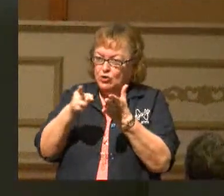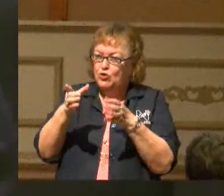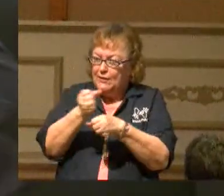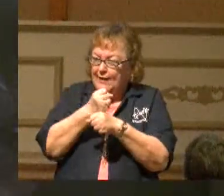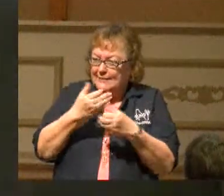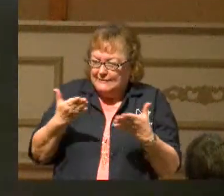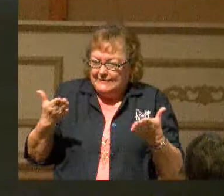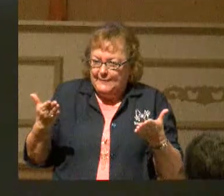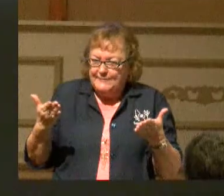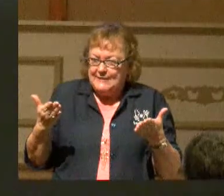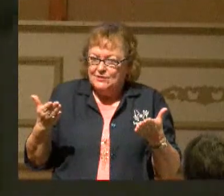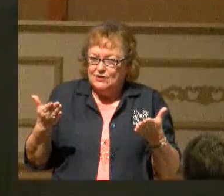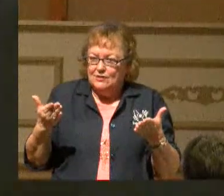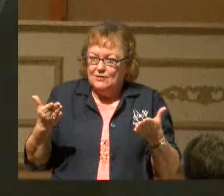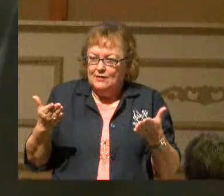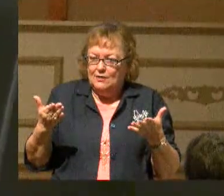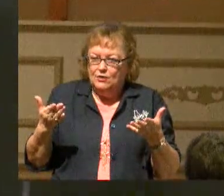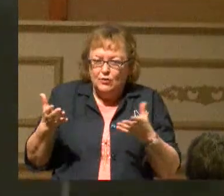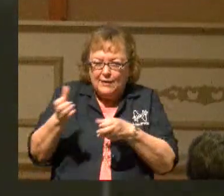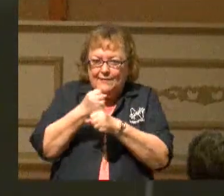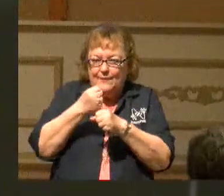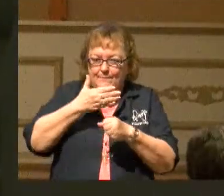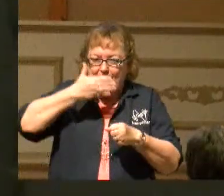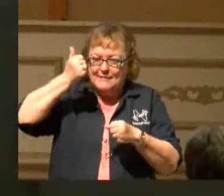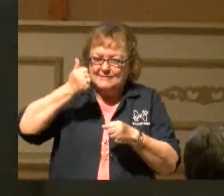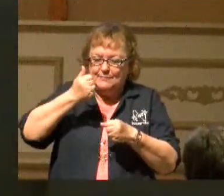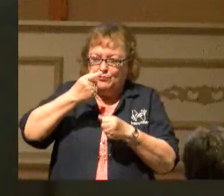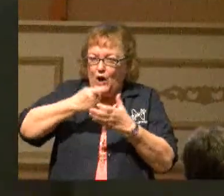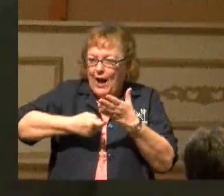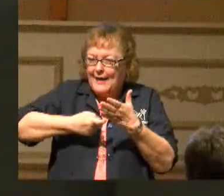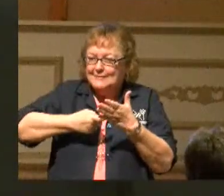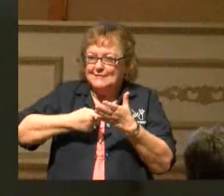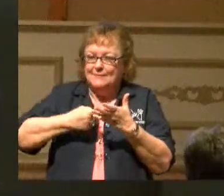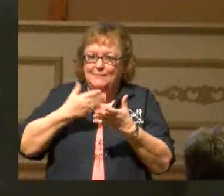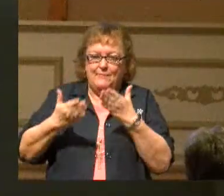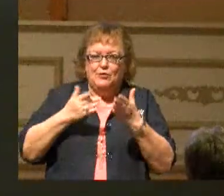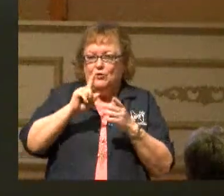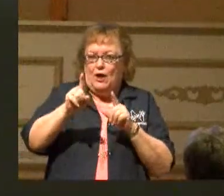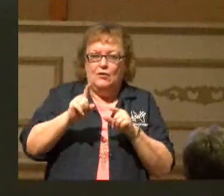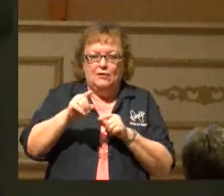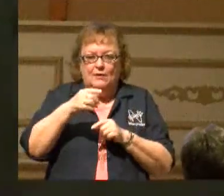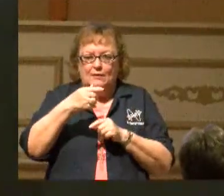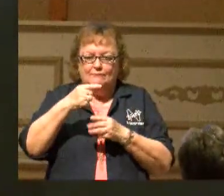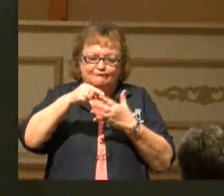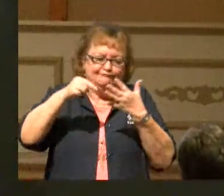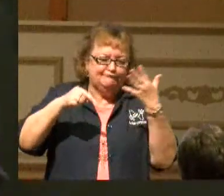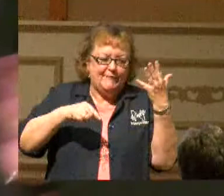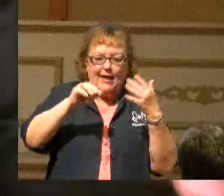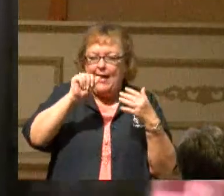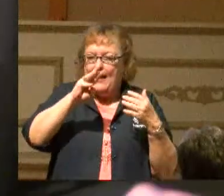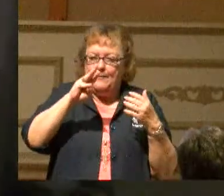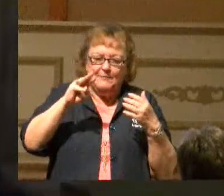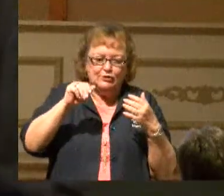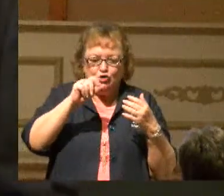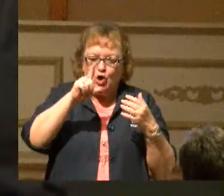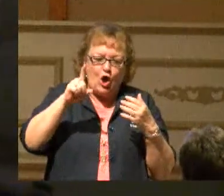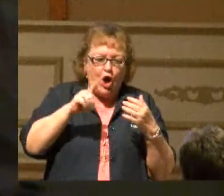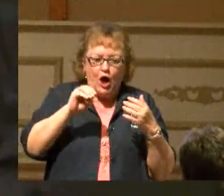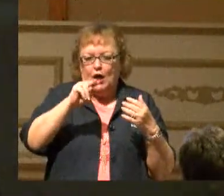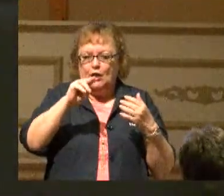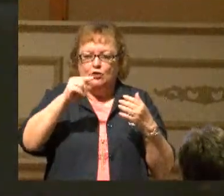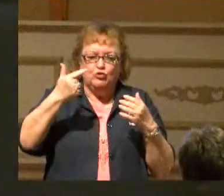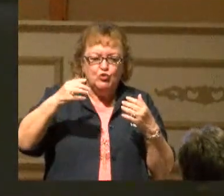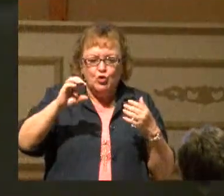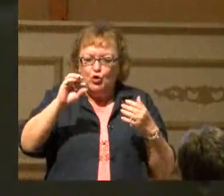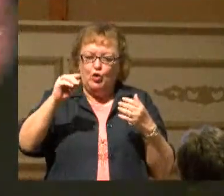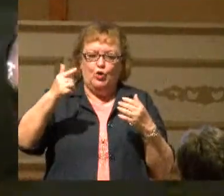have you noticed that when you bargain for the best price, you might go to Amazon and Google and go to Best Buy and go